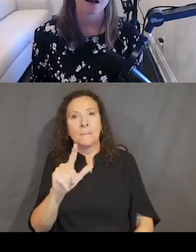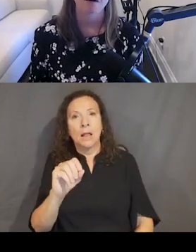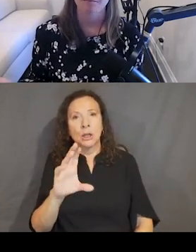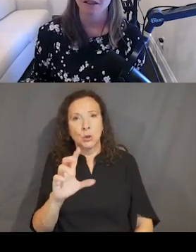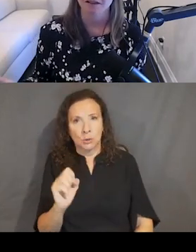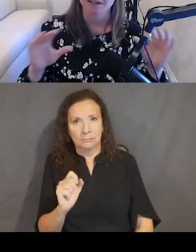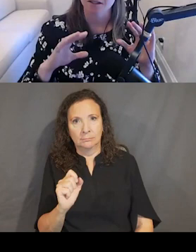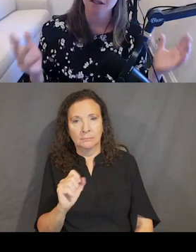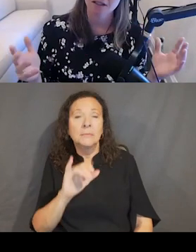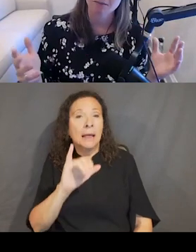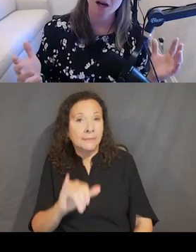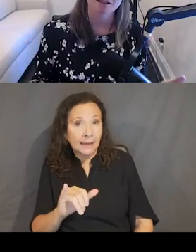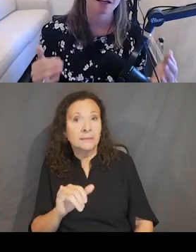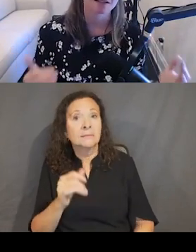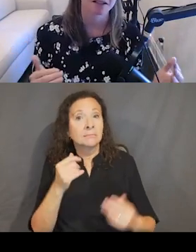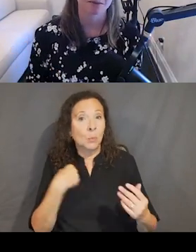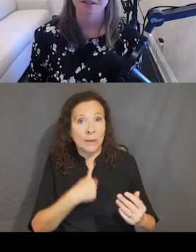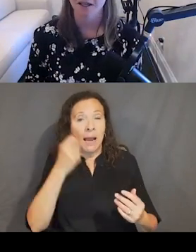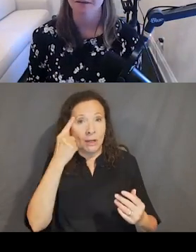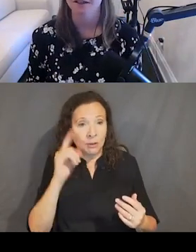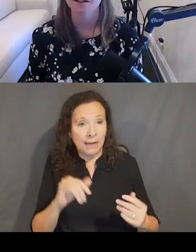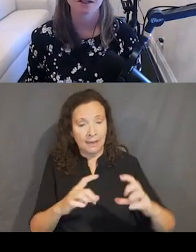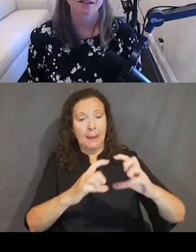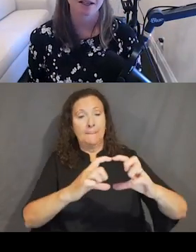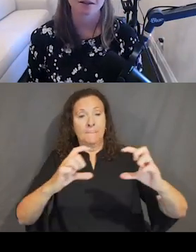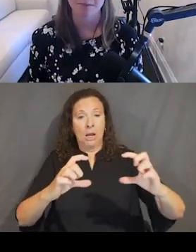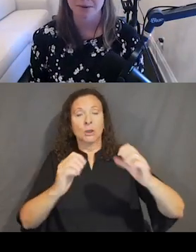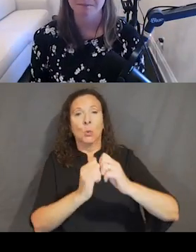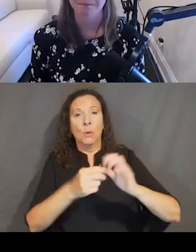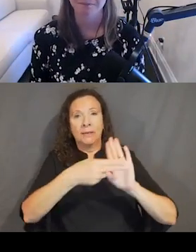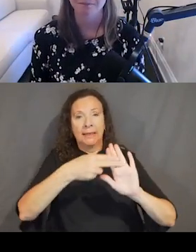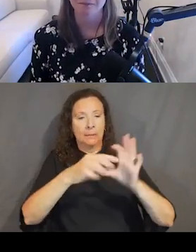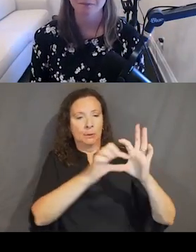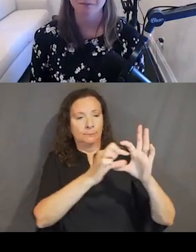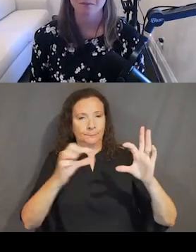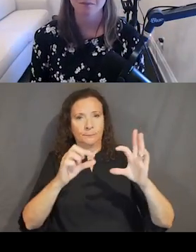of a button. It's a chunky box. It has a label inside of it. Here it says button.